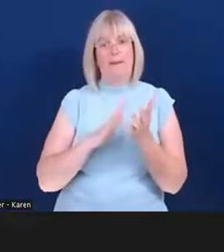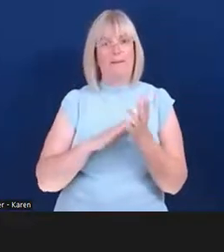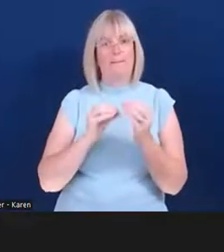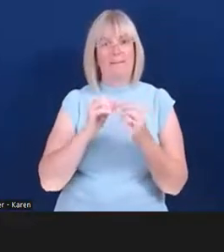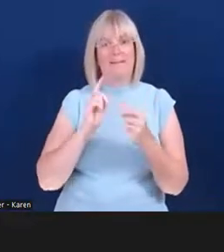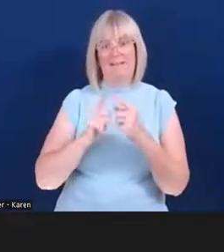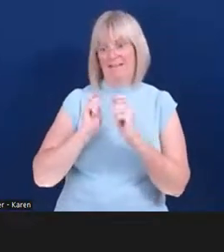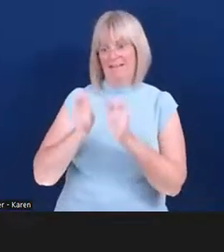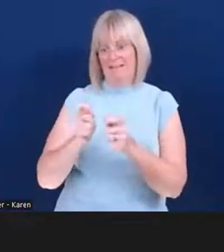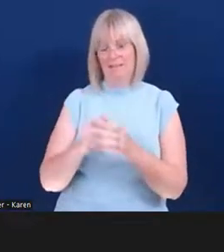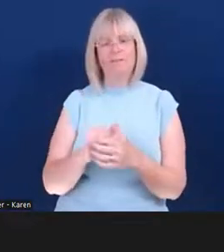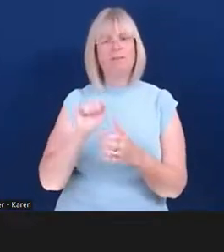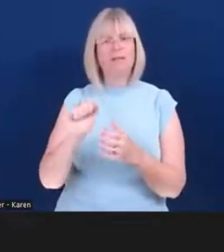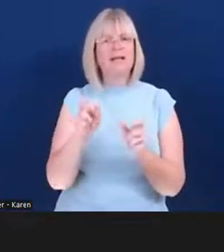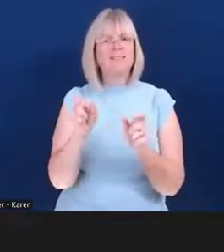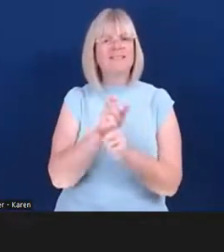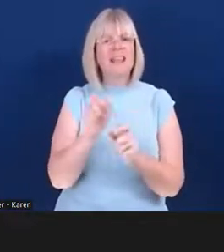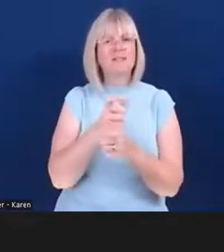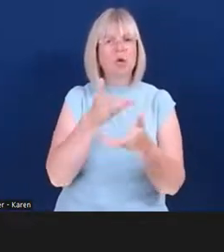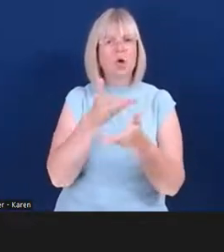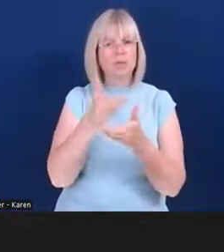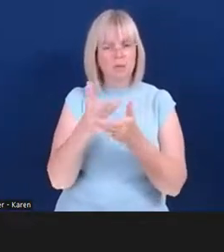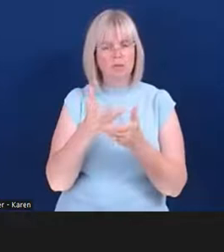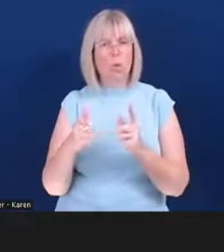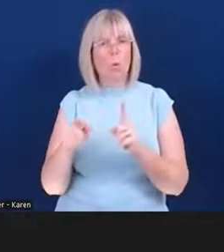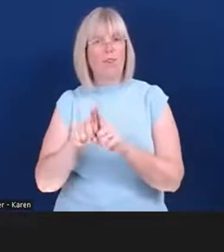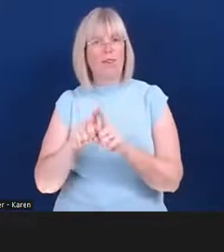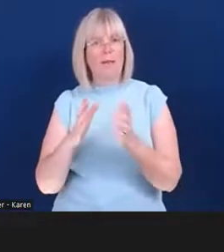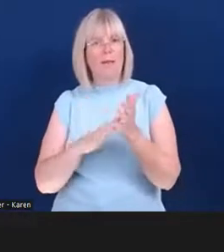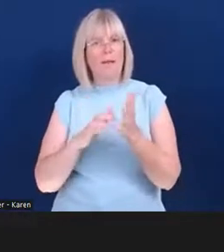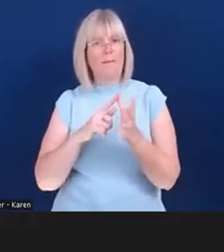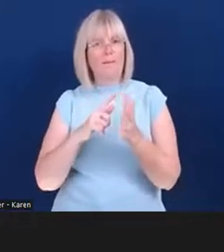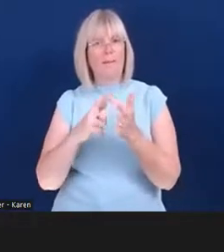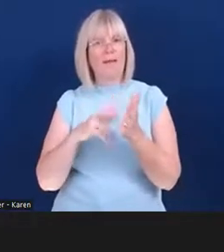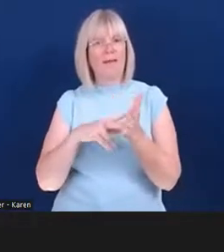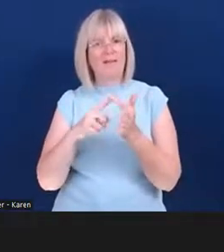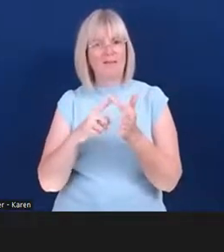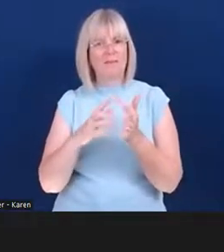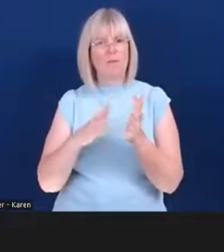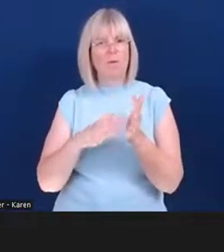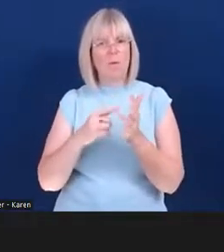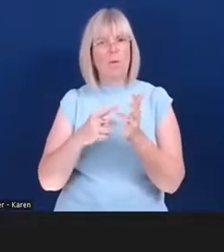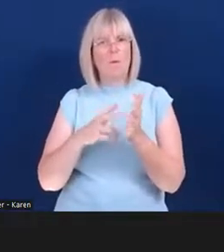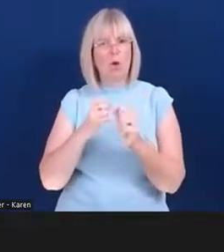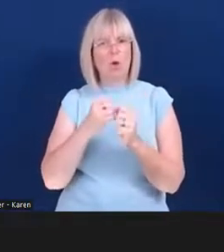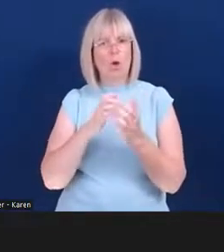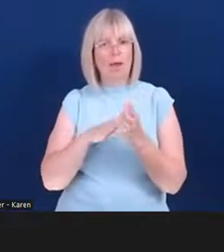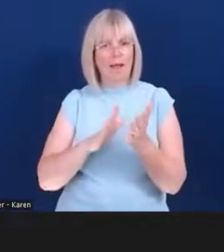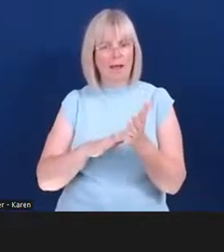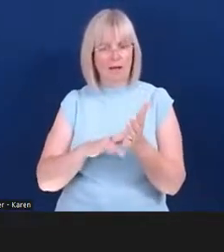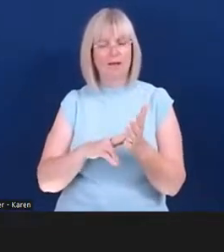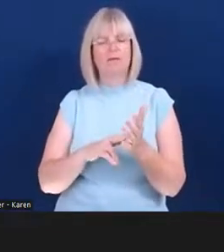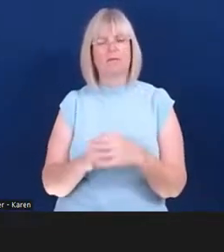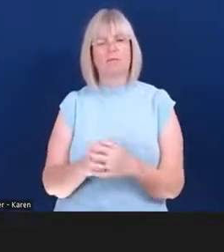consultant. And she'll be joined also by Maeve Monaghan, chief executive of NOW Group. And they'll be talking about the different types of